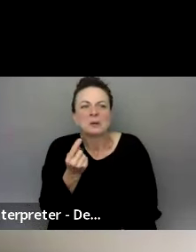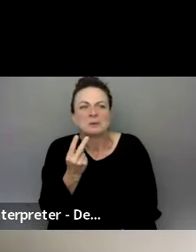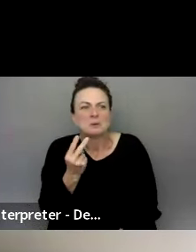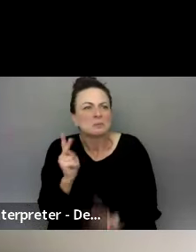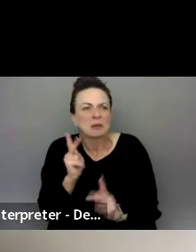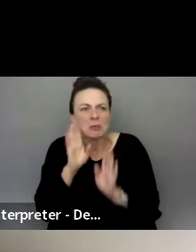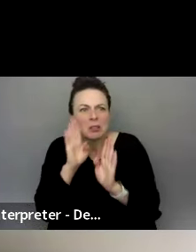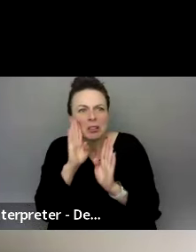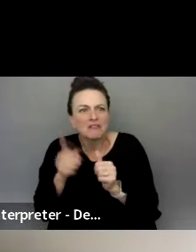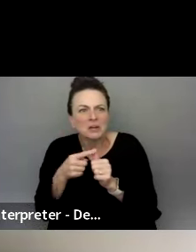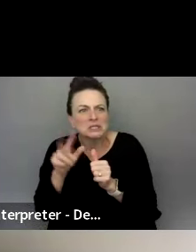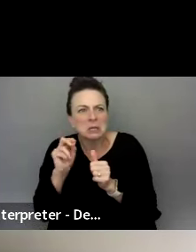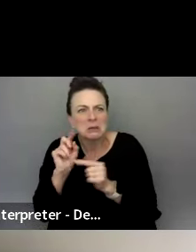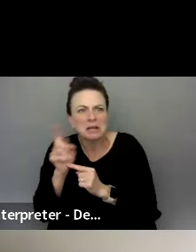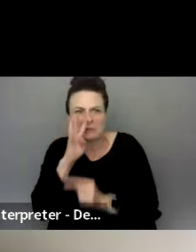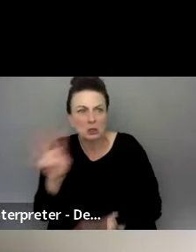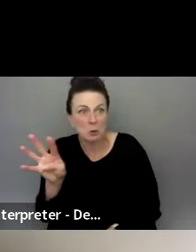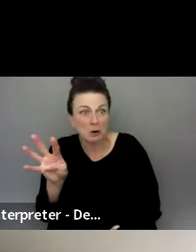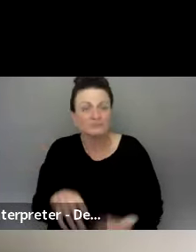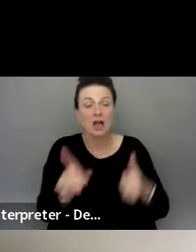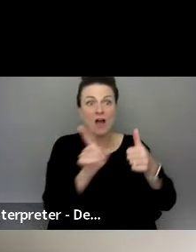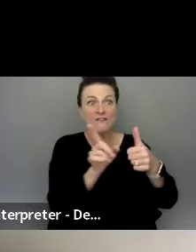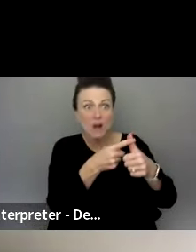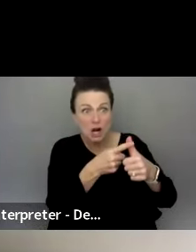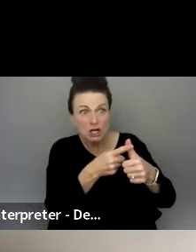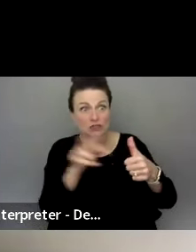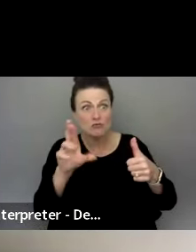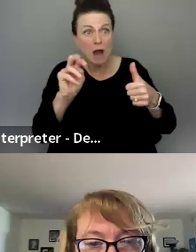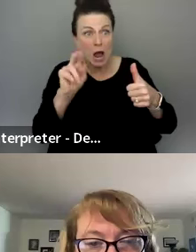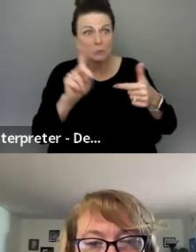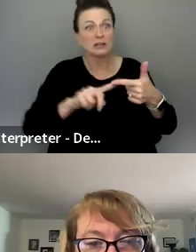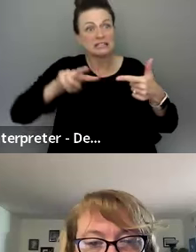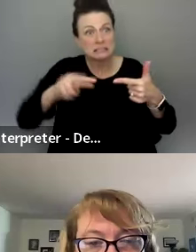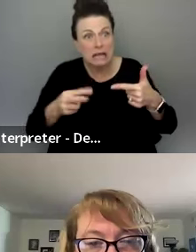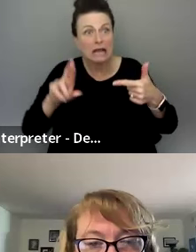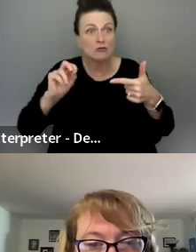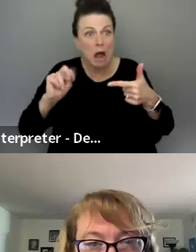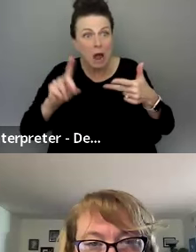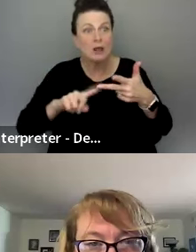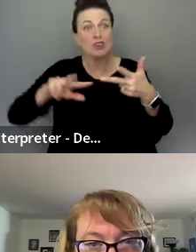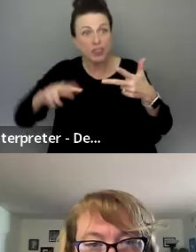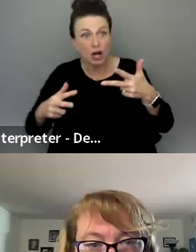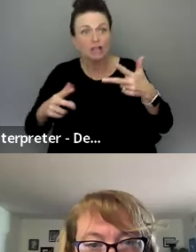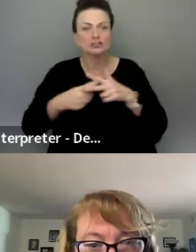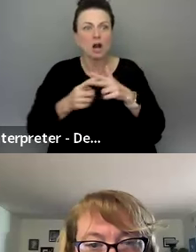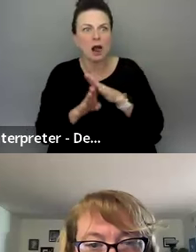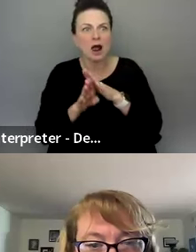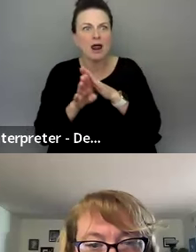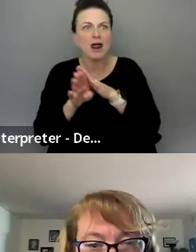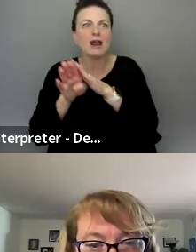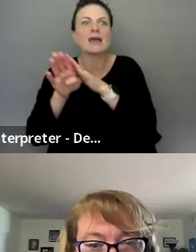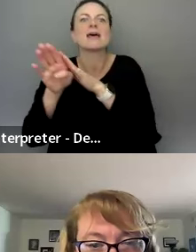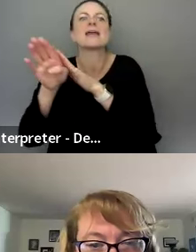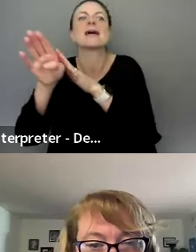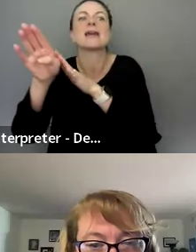like a first round, and then a second round, and then a third round, and then they start ramping up. And so if you can pass that kind of